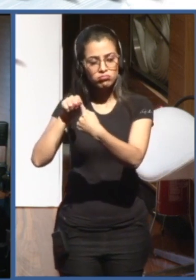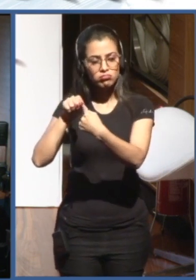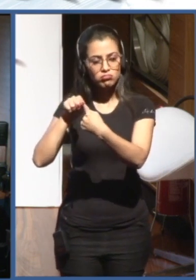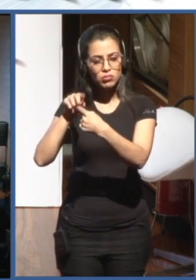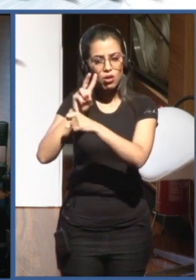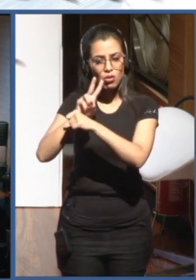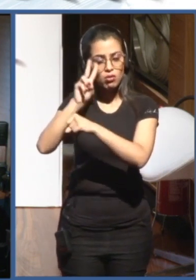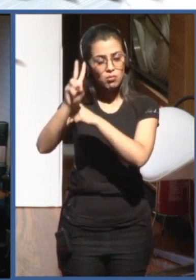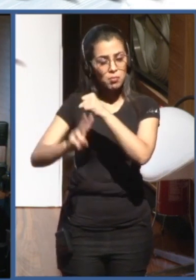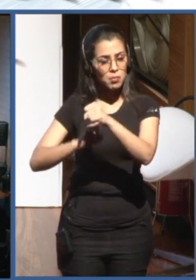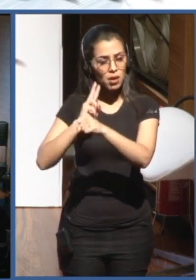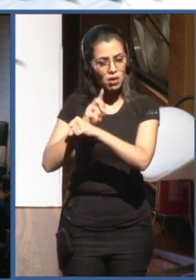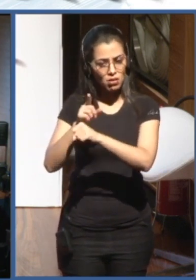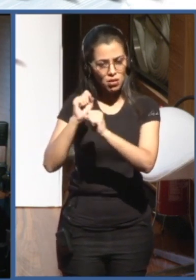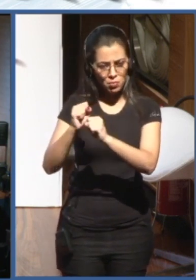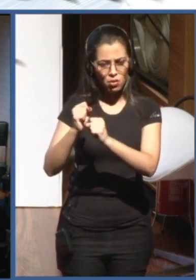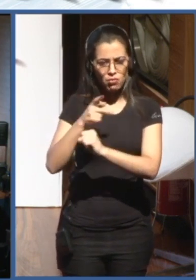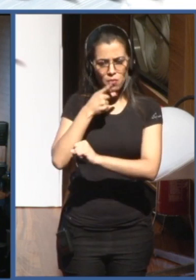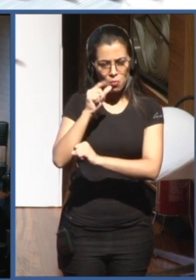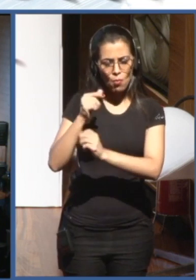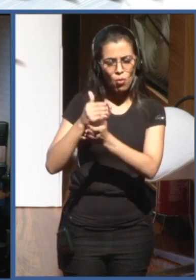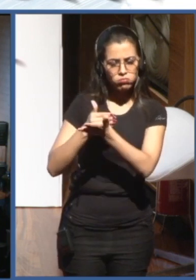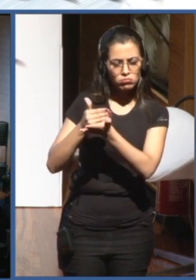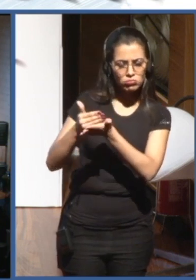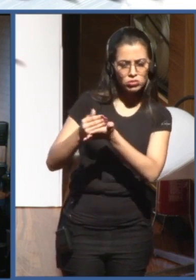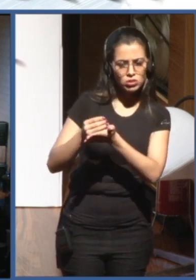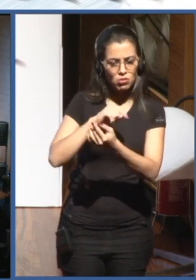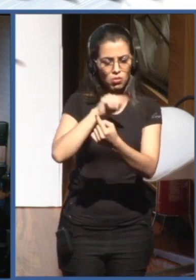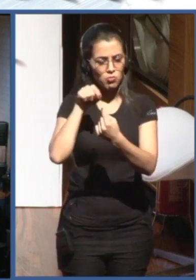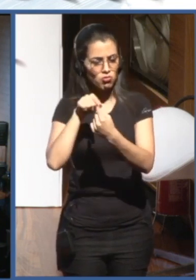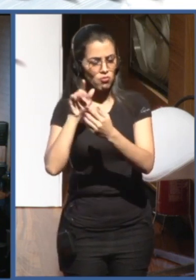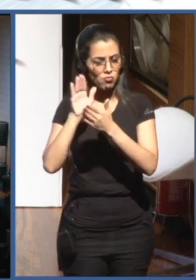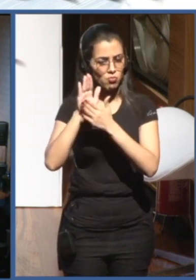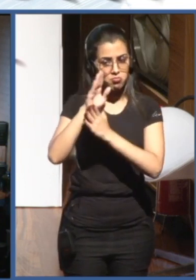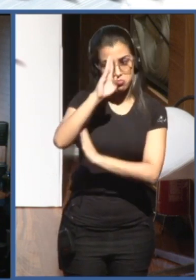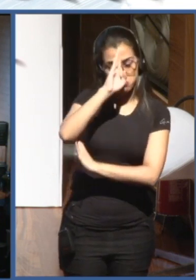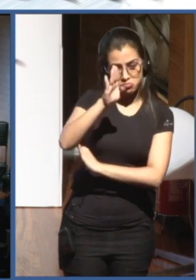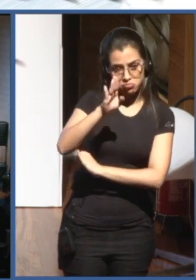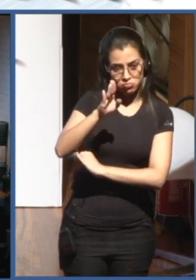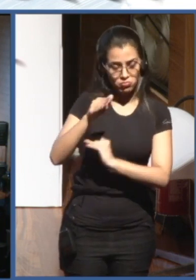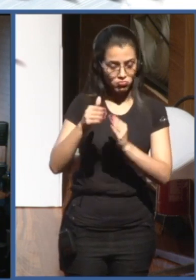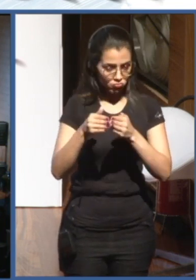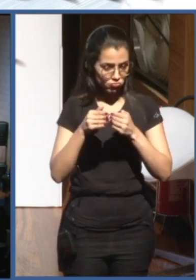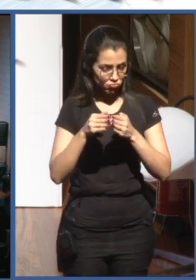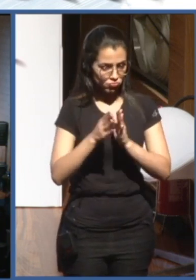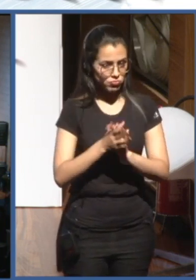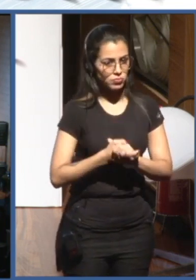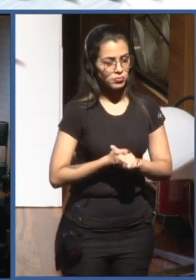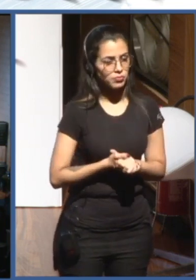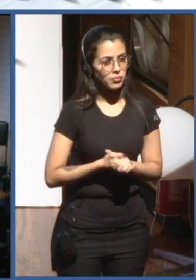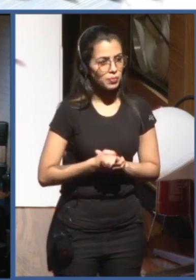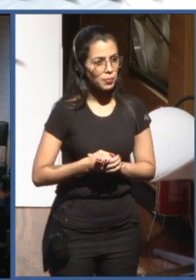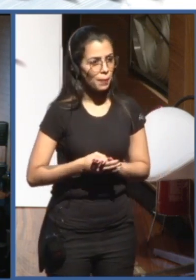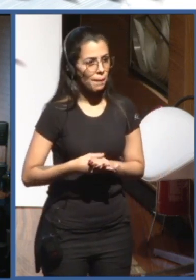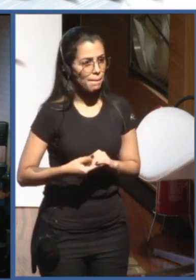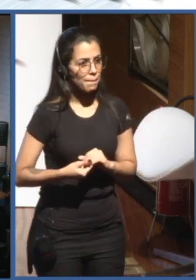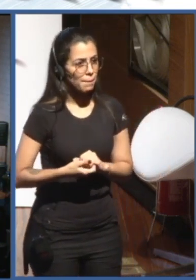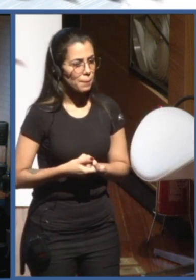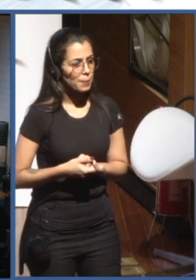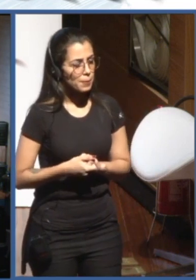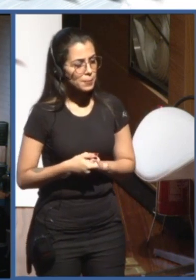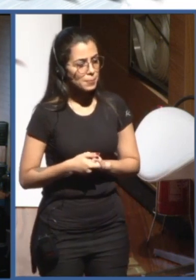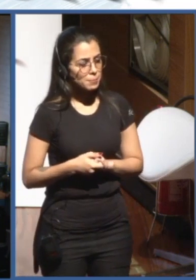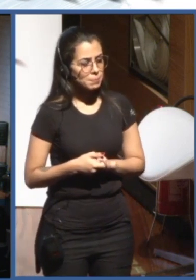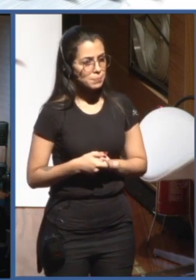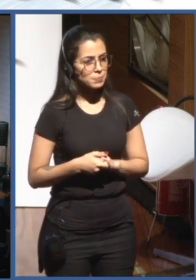last year's summit to provide artificial and team-based solutions for sustainable development goals? Challenges. Thank you, Moes. And first of all, let me